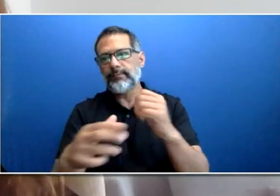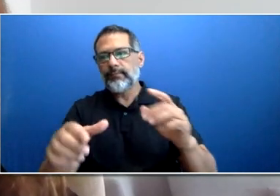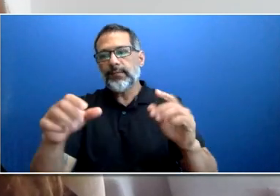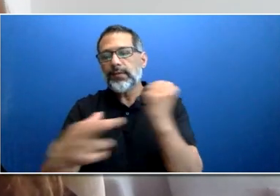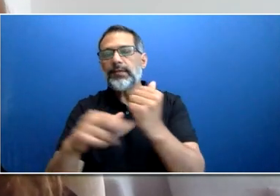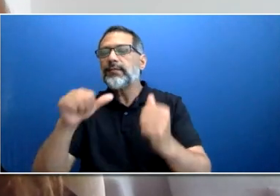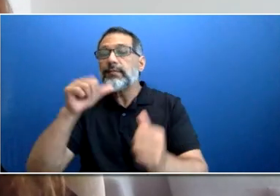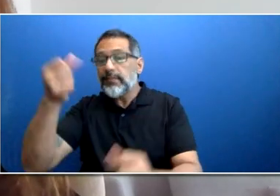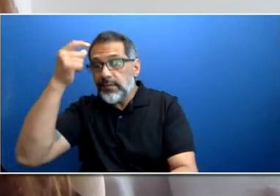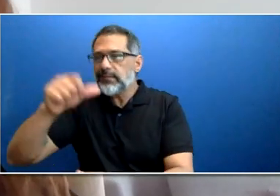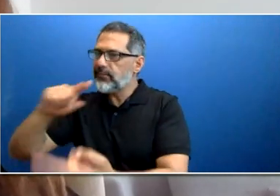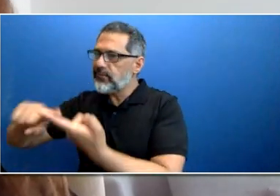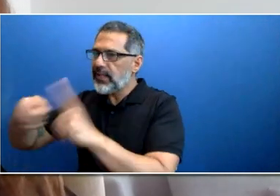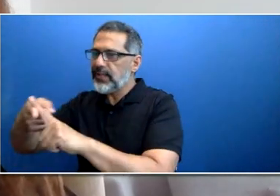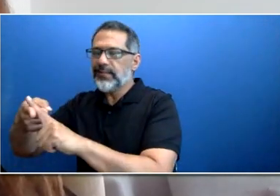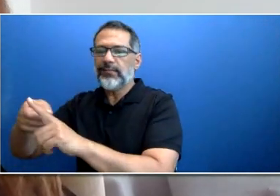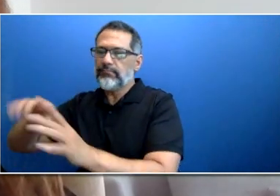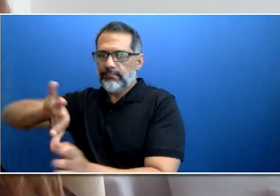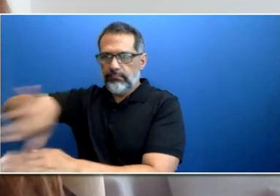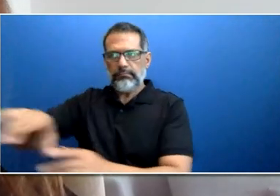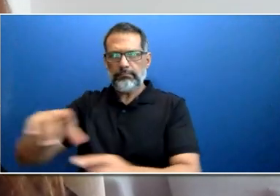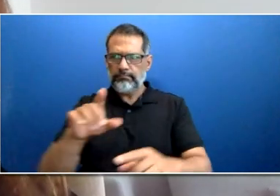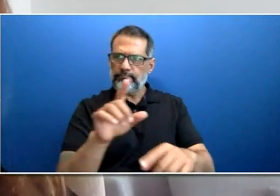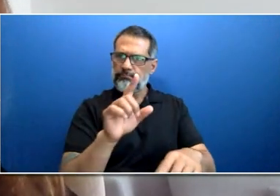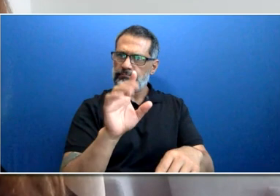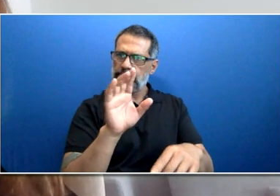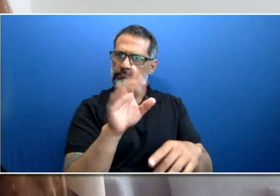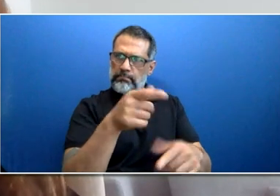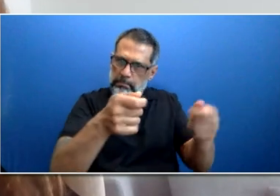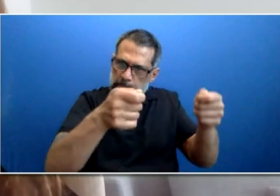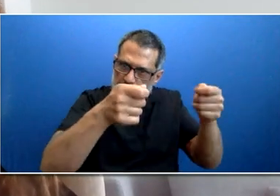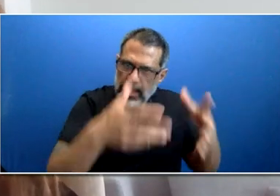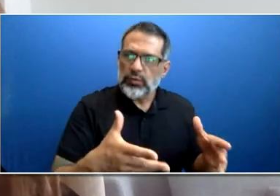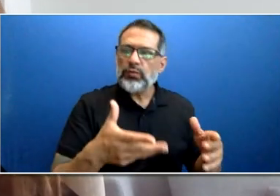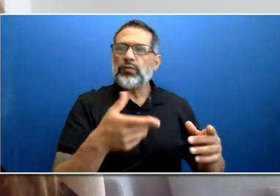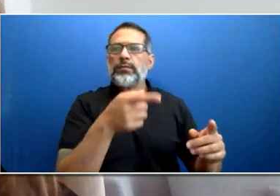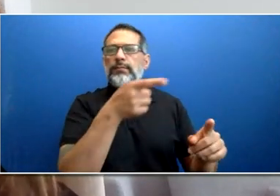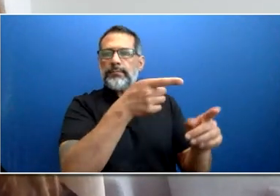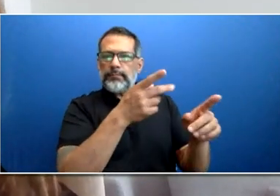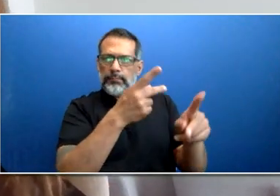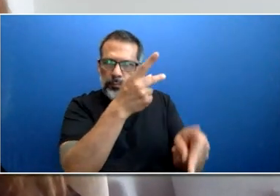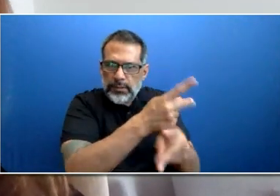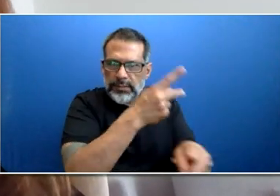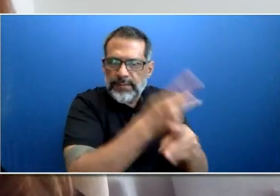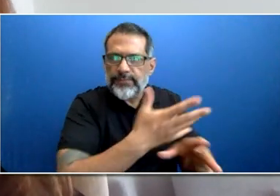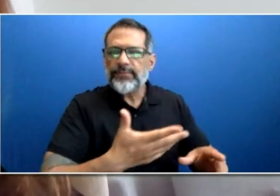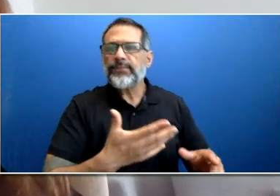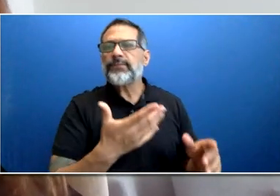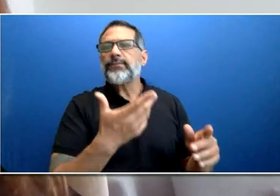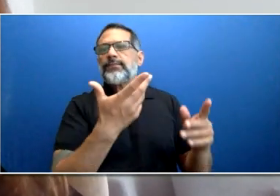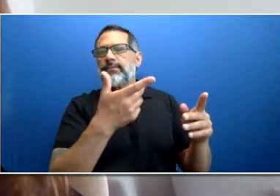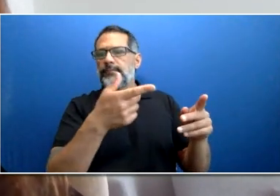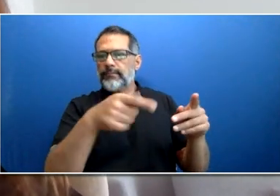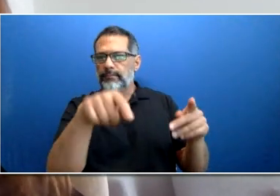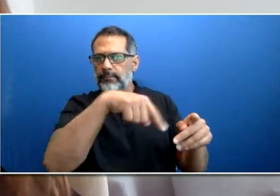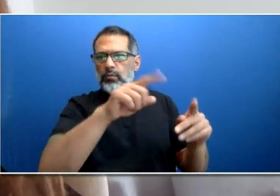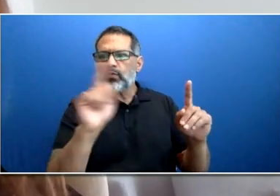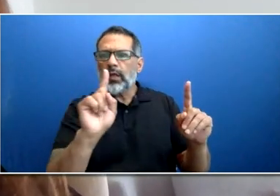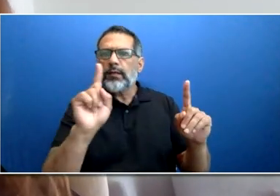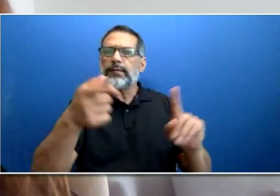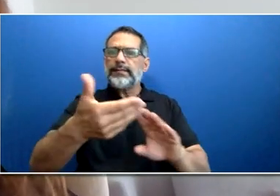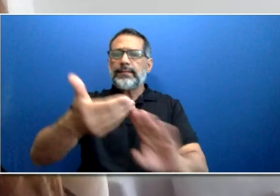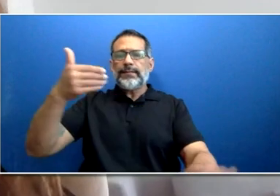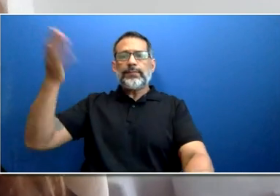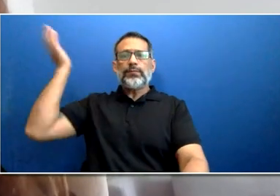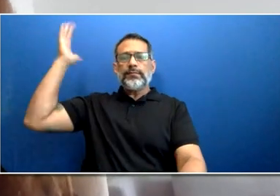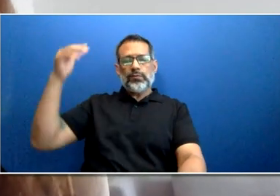direct managers or supervisors for jobs you have held over the past five years. It is good to prepare